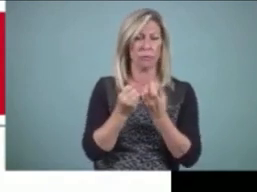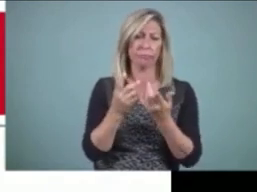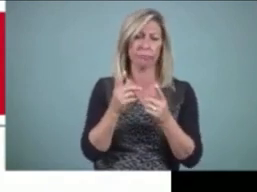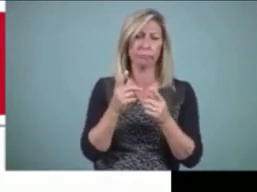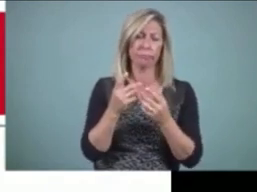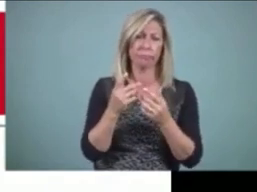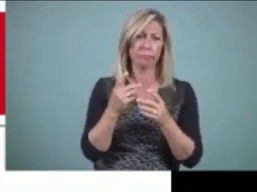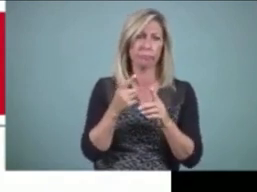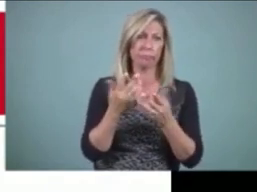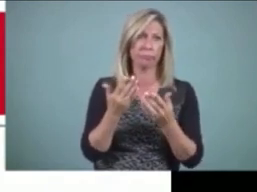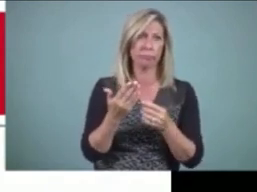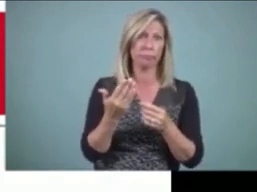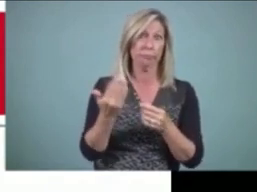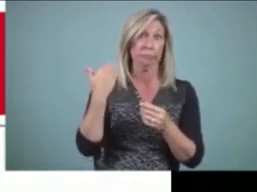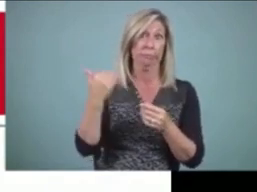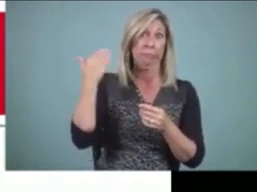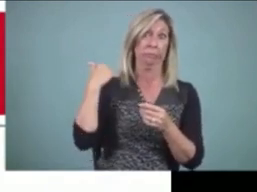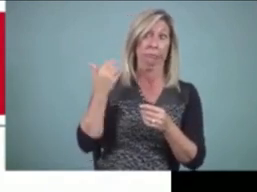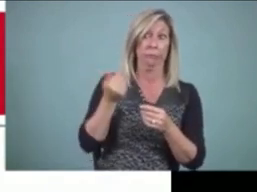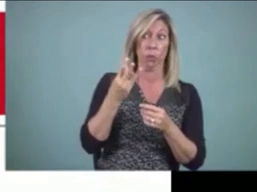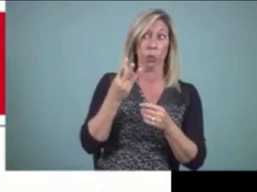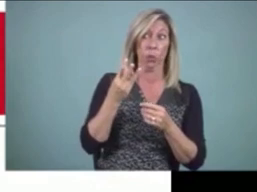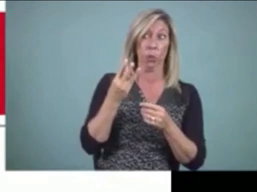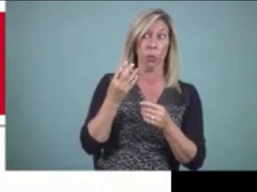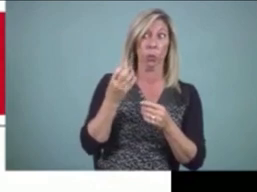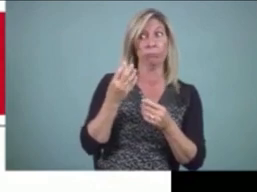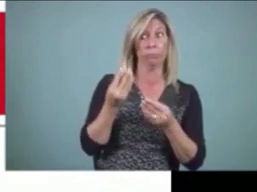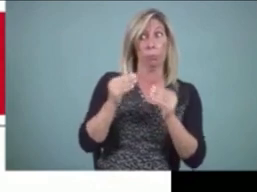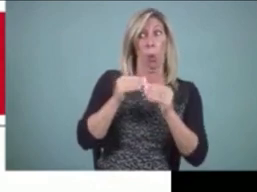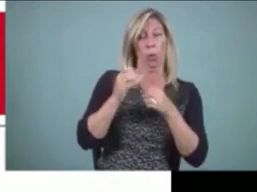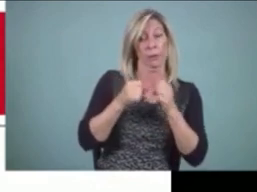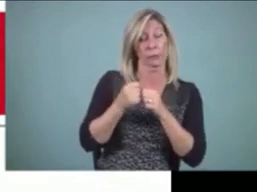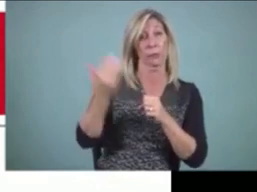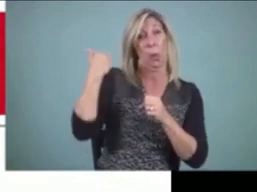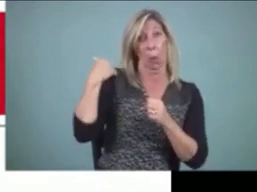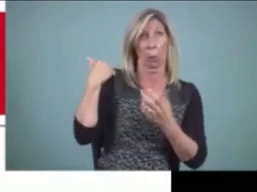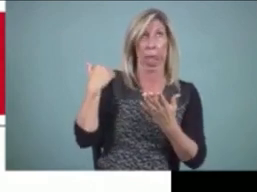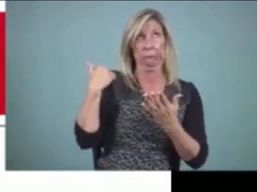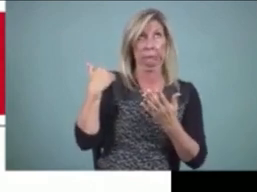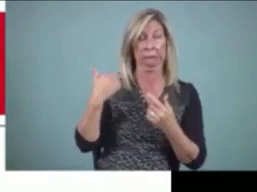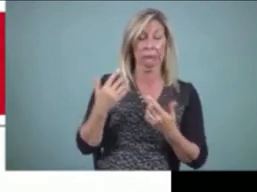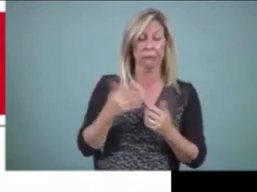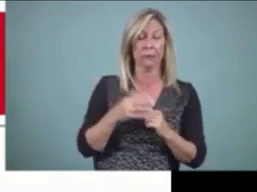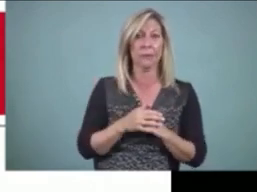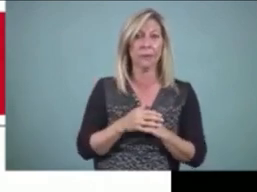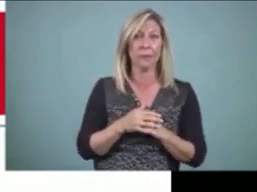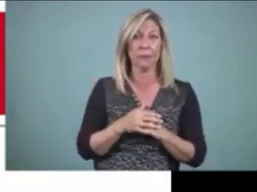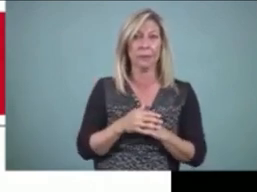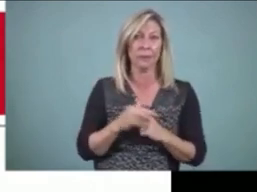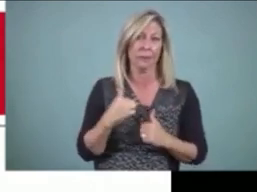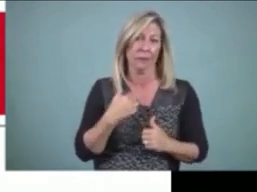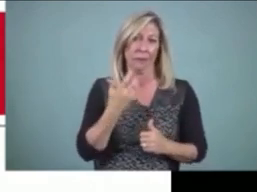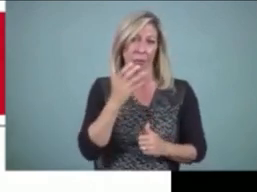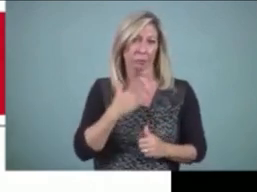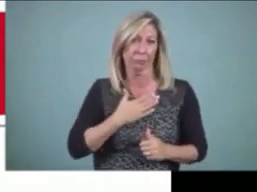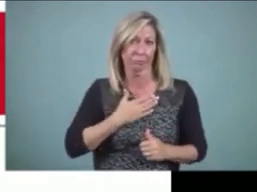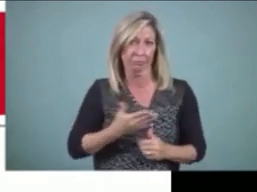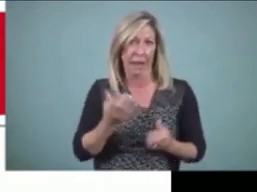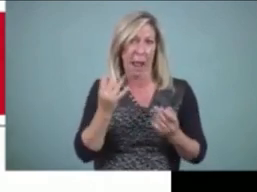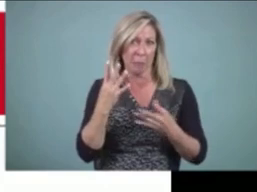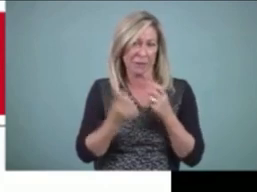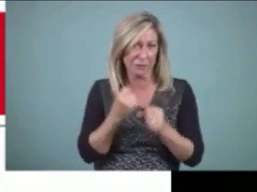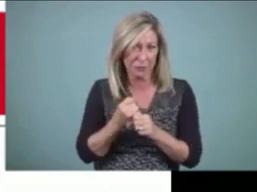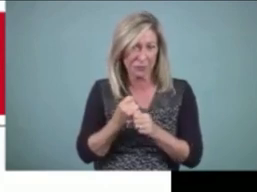Well, actually more years ago now than I care to admit. But what I would argue is even though this happened a while ago,